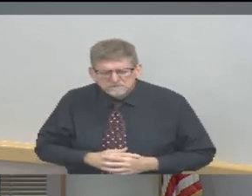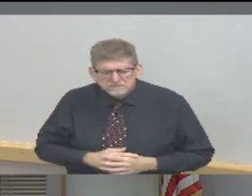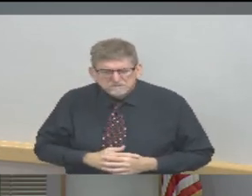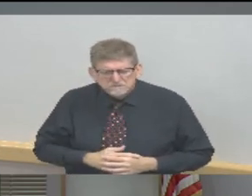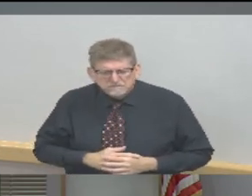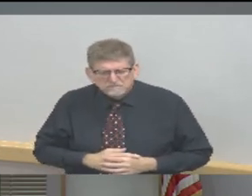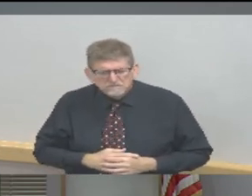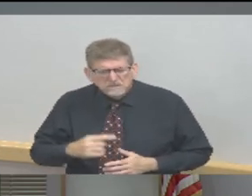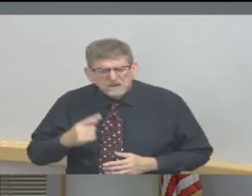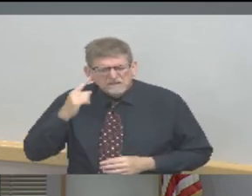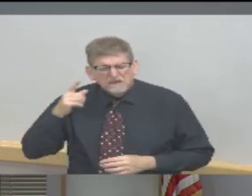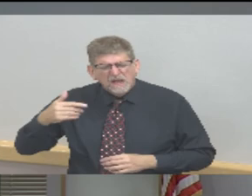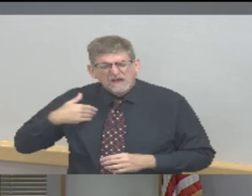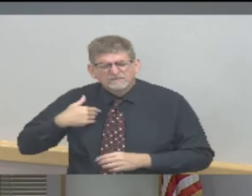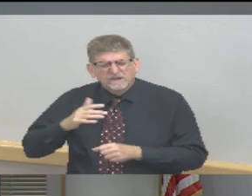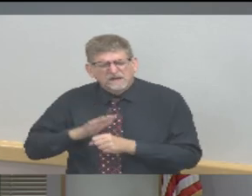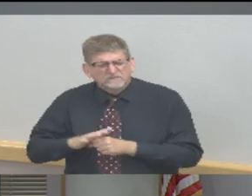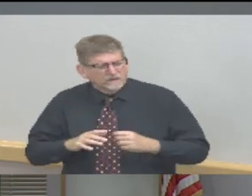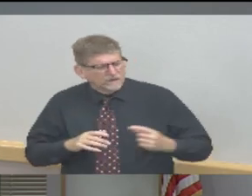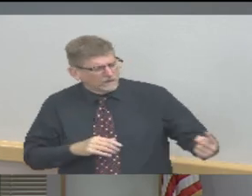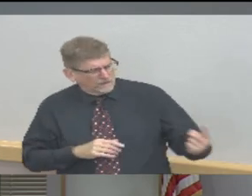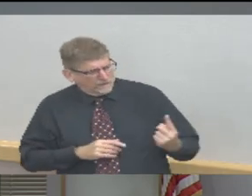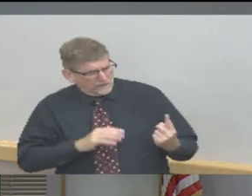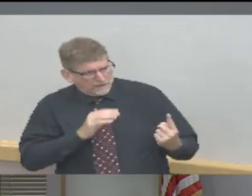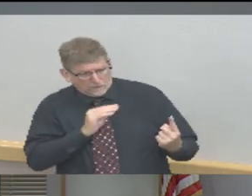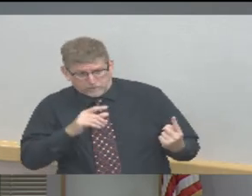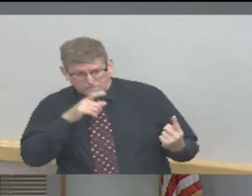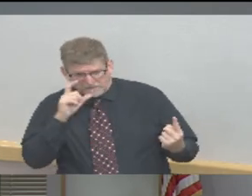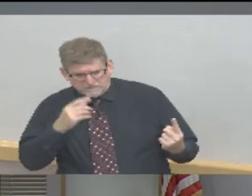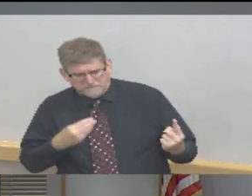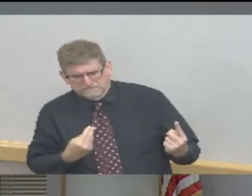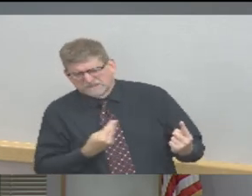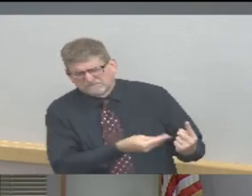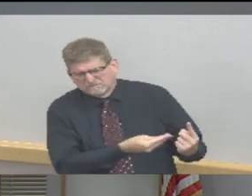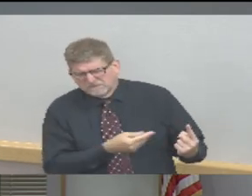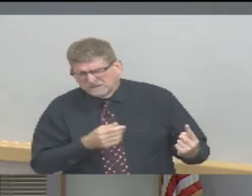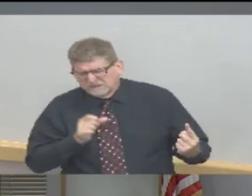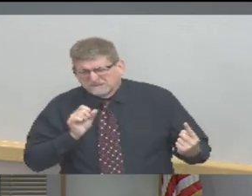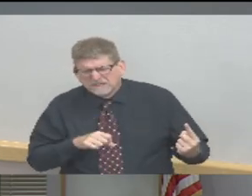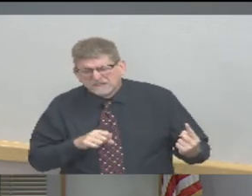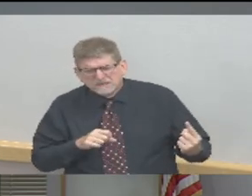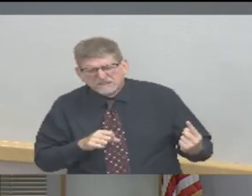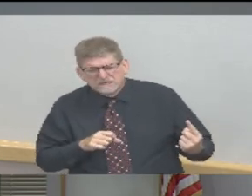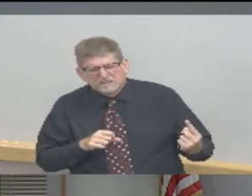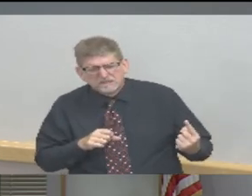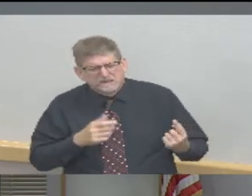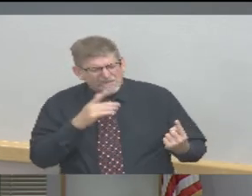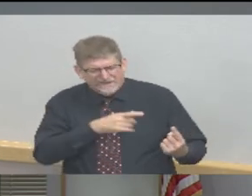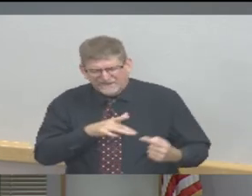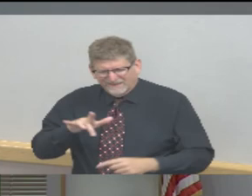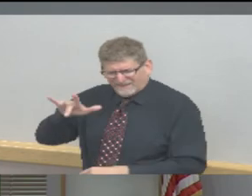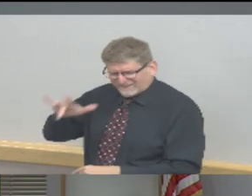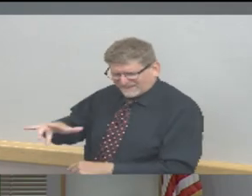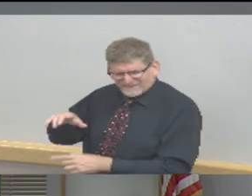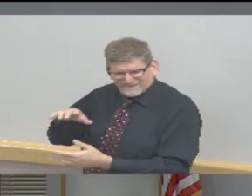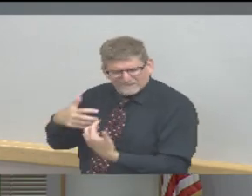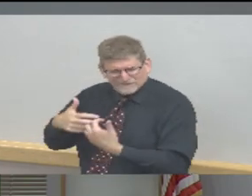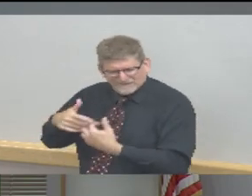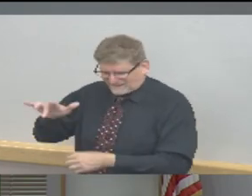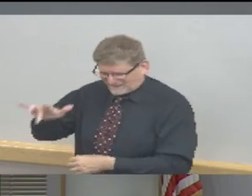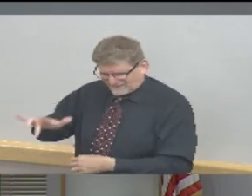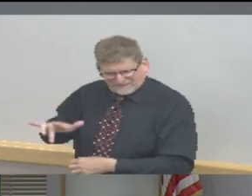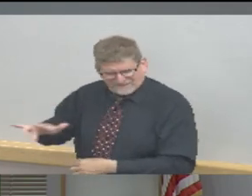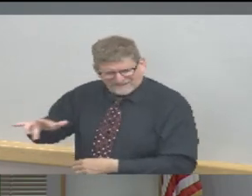on hand for the elections, because obviously you have touched the election equipment. And in talking to Julie Roush, I know that